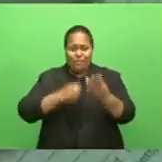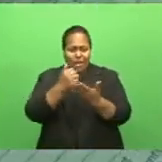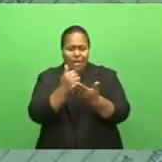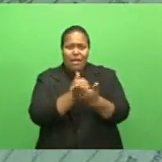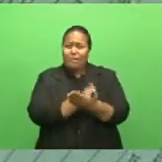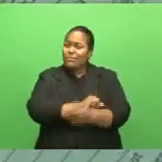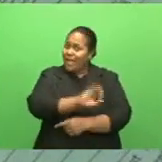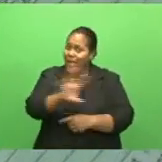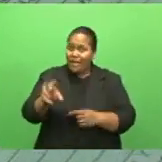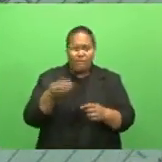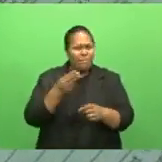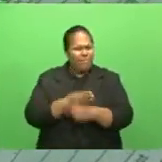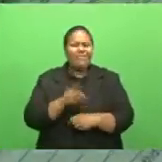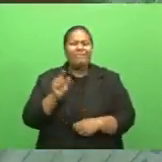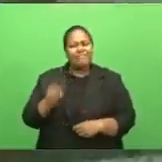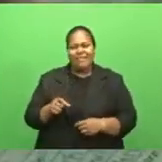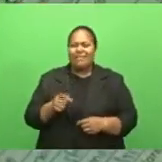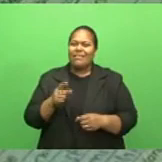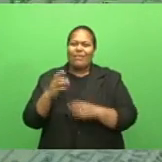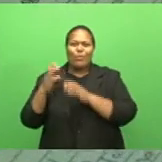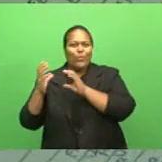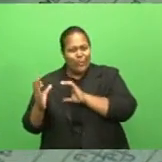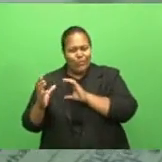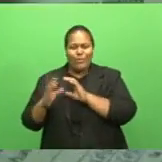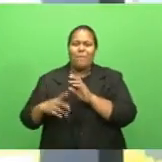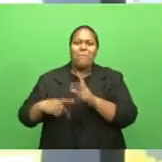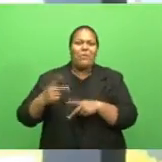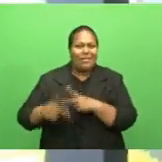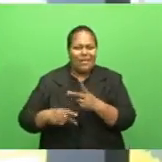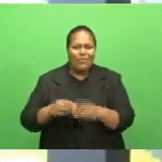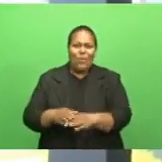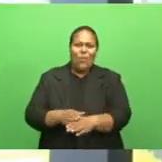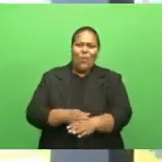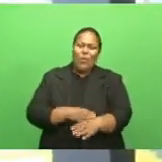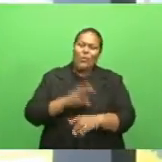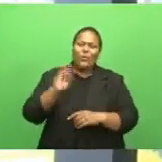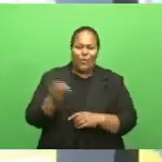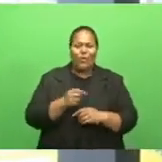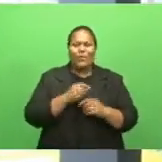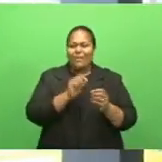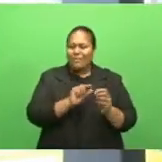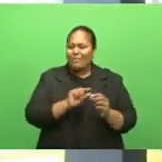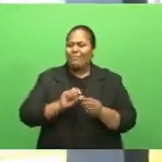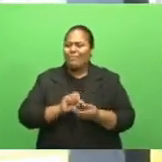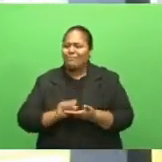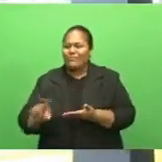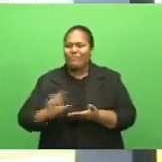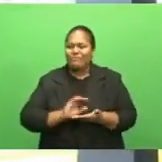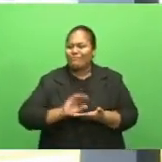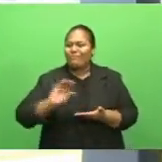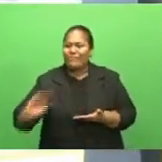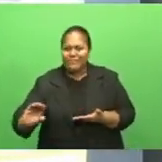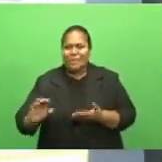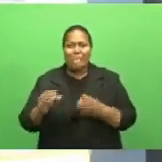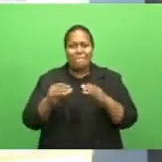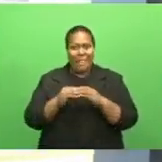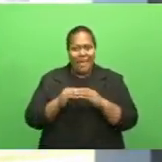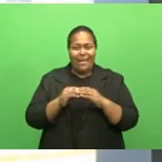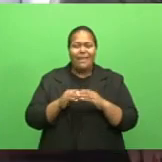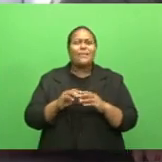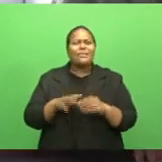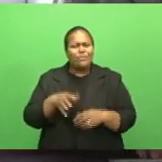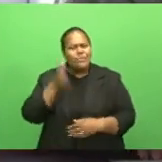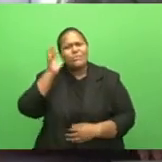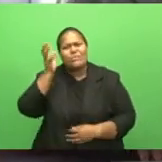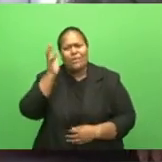it's quite a process to get to the bank accounts. So yes, there was a delay, and it's unfortunate, and we do apologize